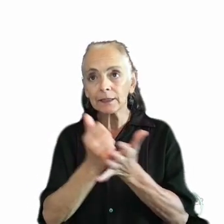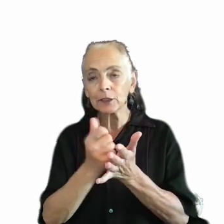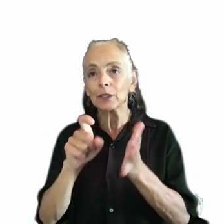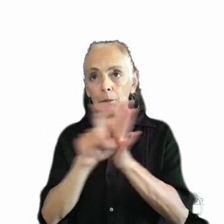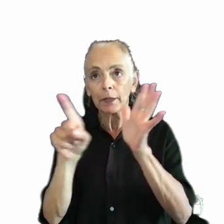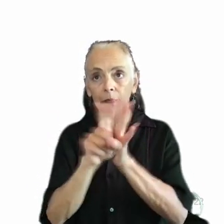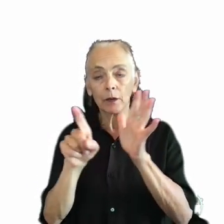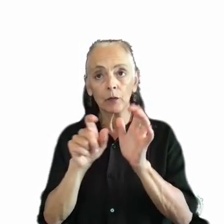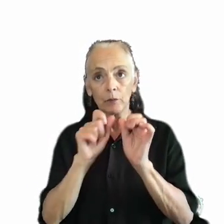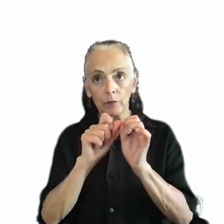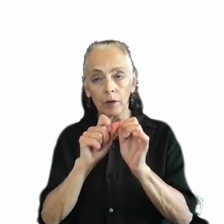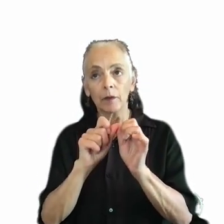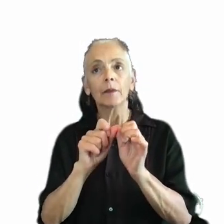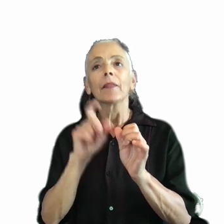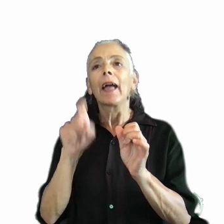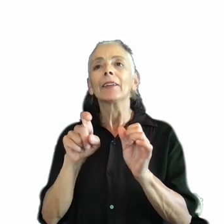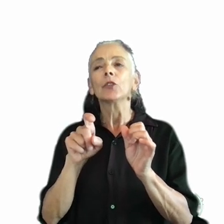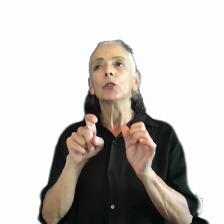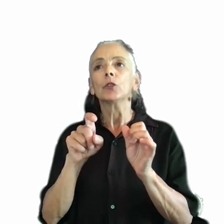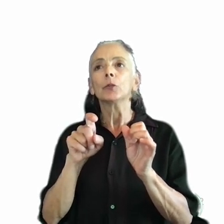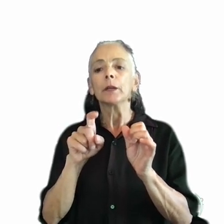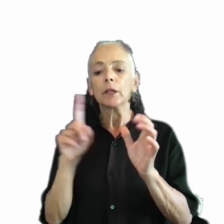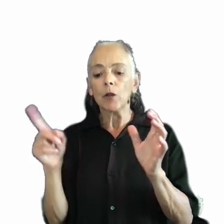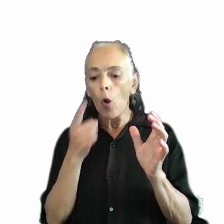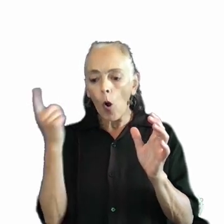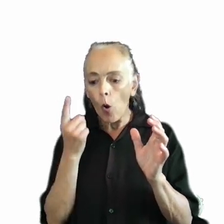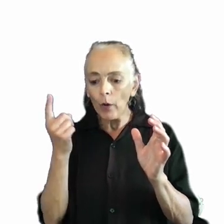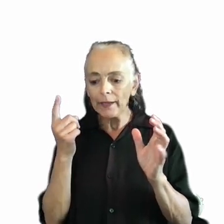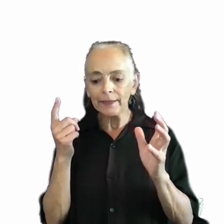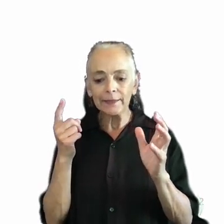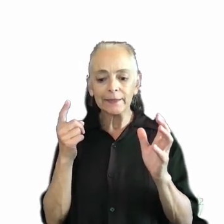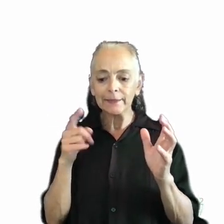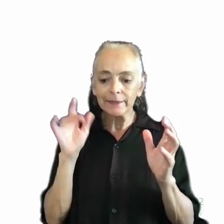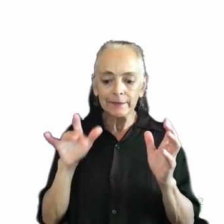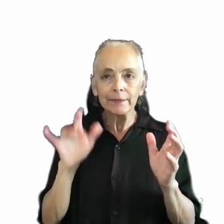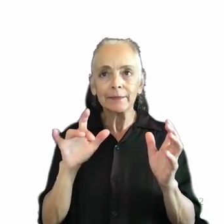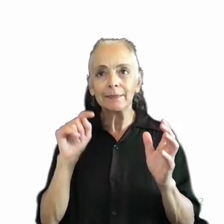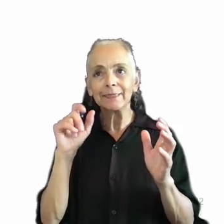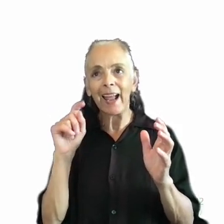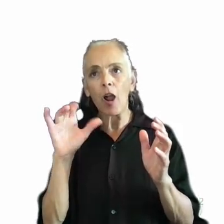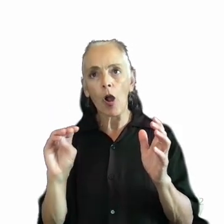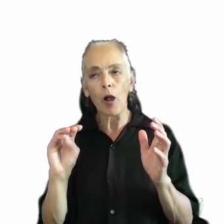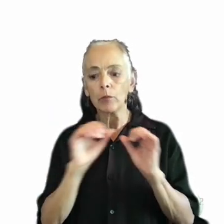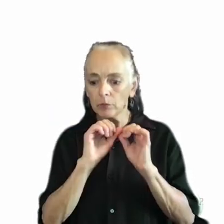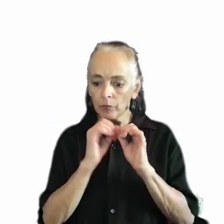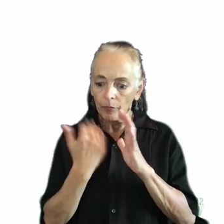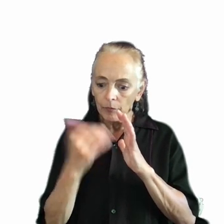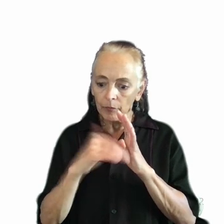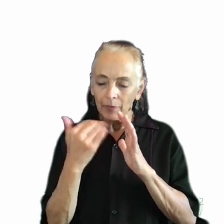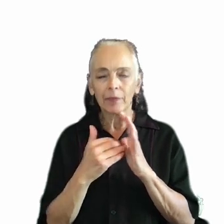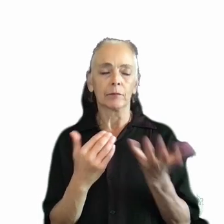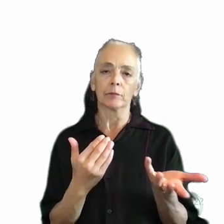constantly, they had to be spamming the TACCOM button pretty much constantly. And this was definitely unnecessary